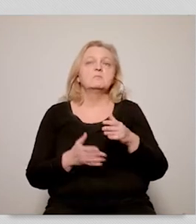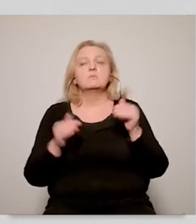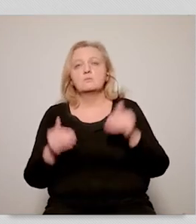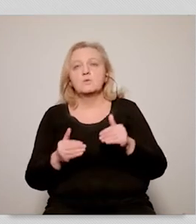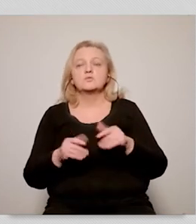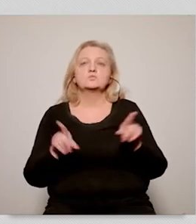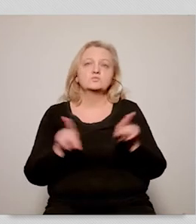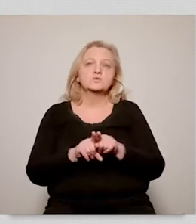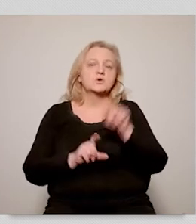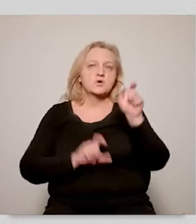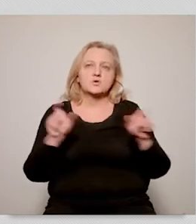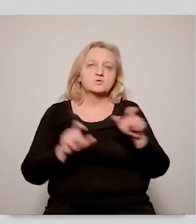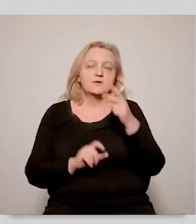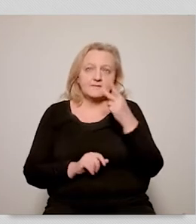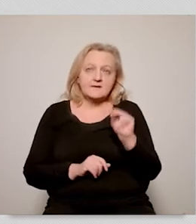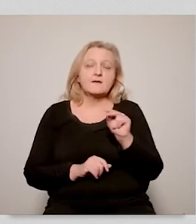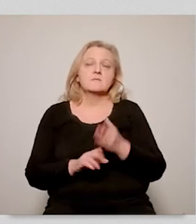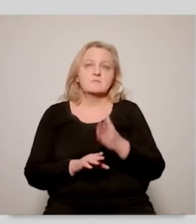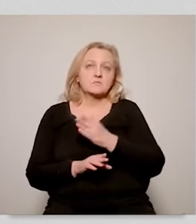Green Deal.